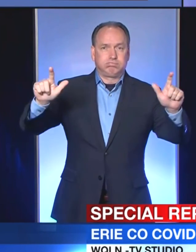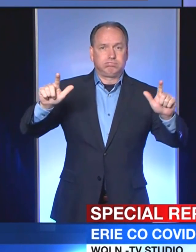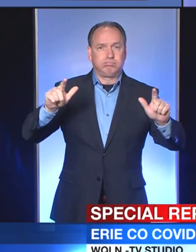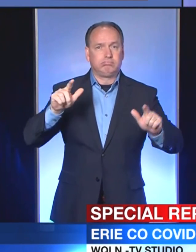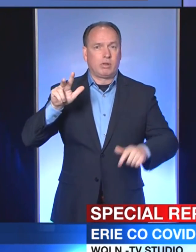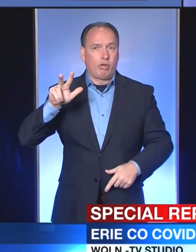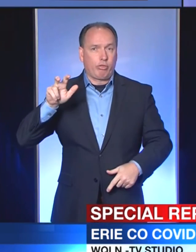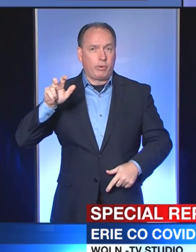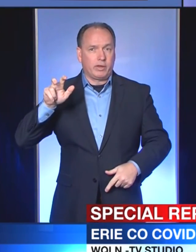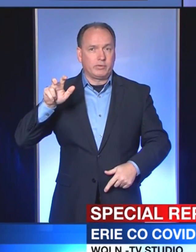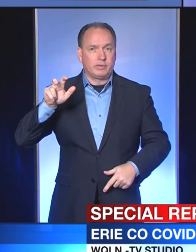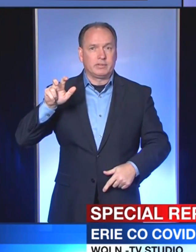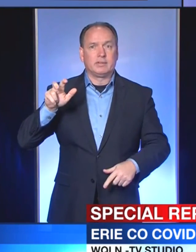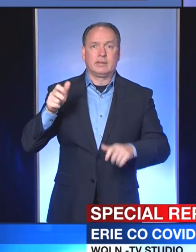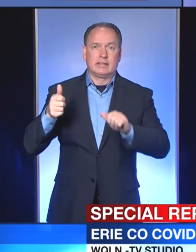310 deaths.